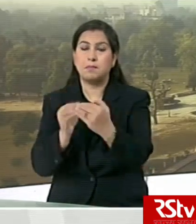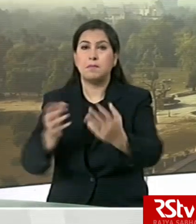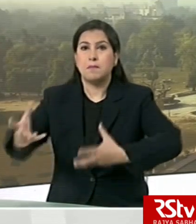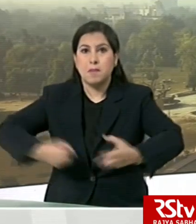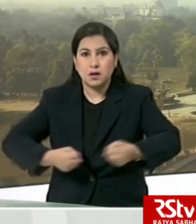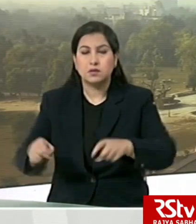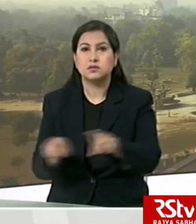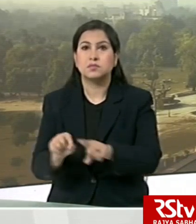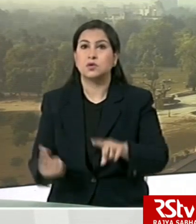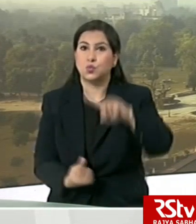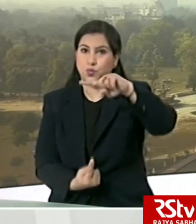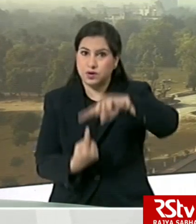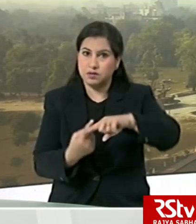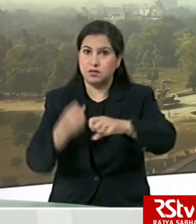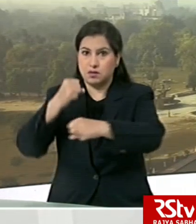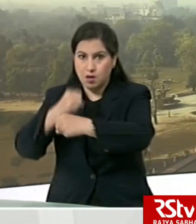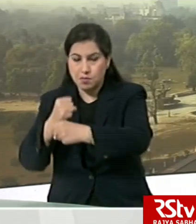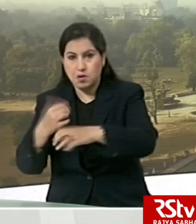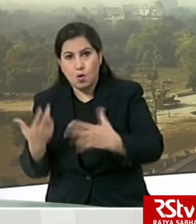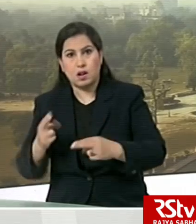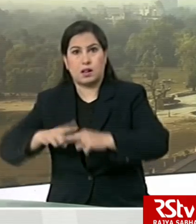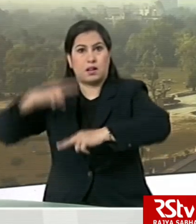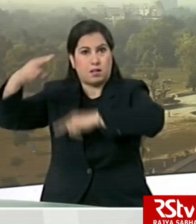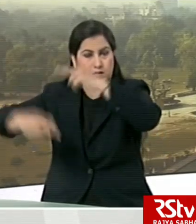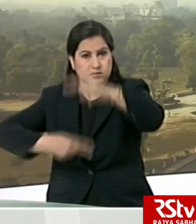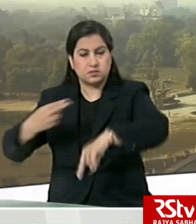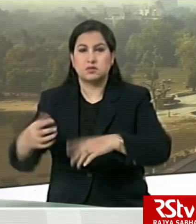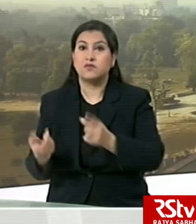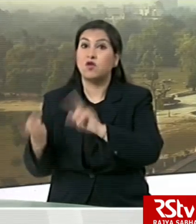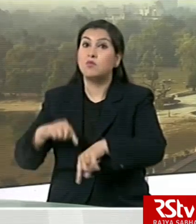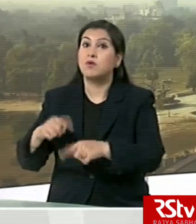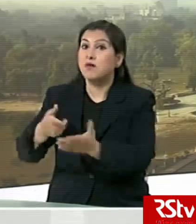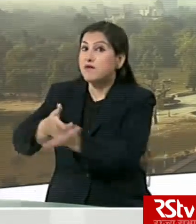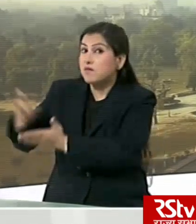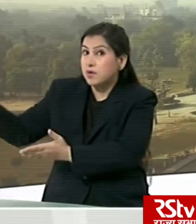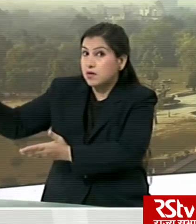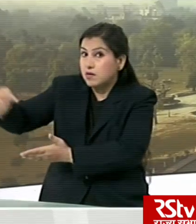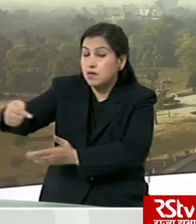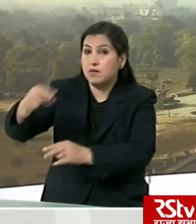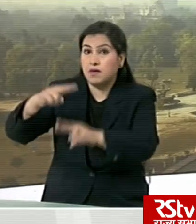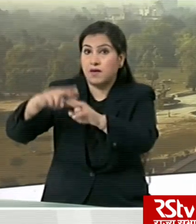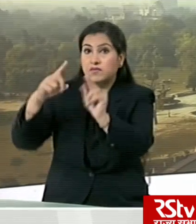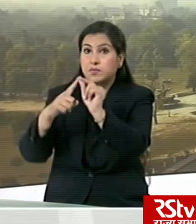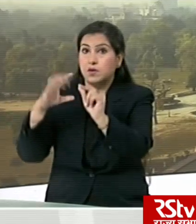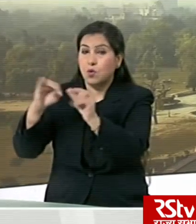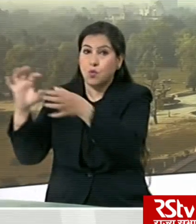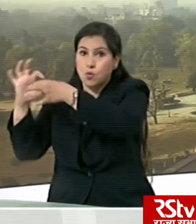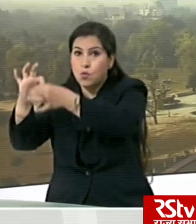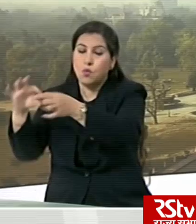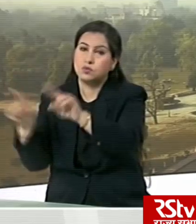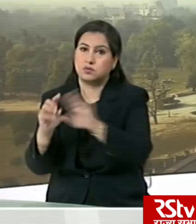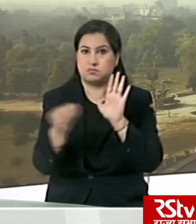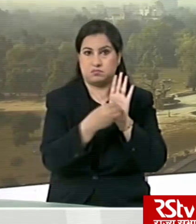state and the Union Territories or by industry, directly from the farmers and the FBO's cooperatives as well.